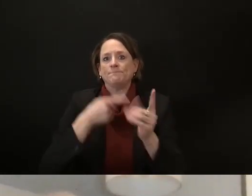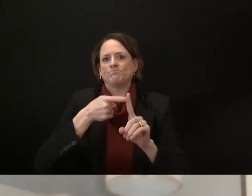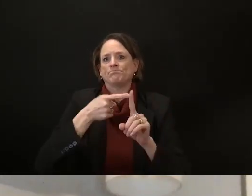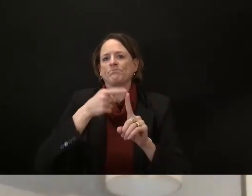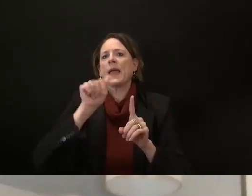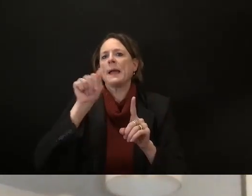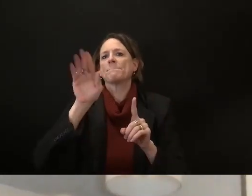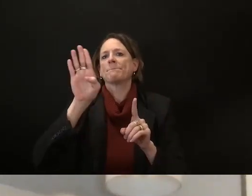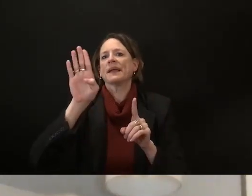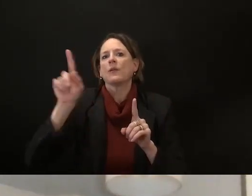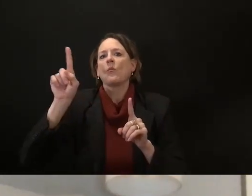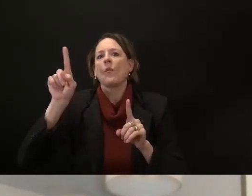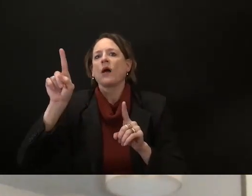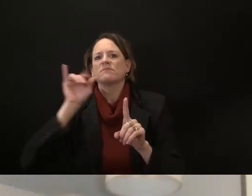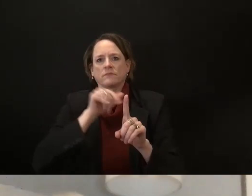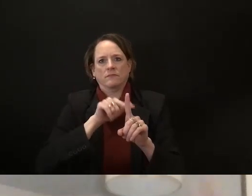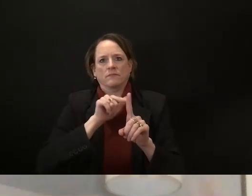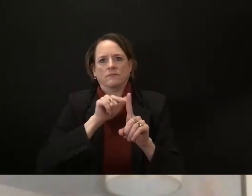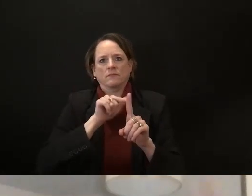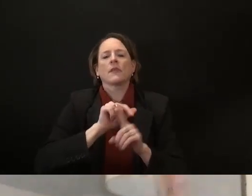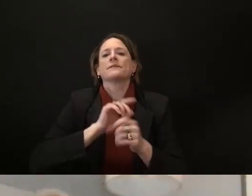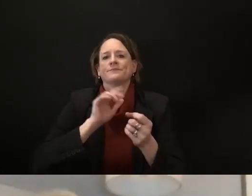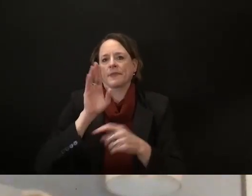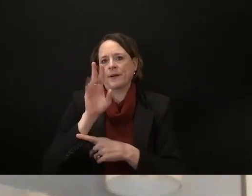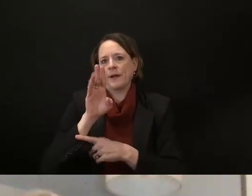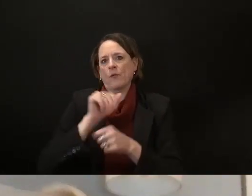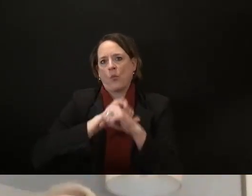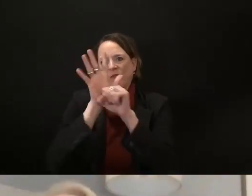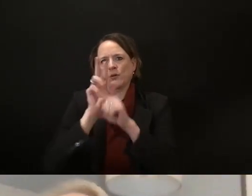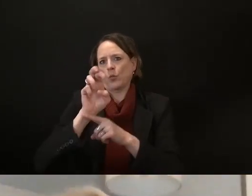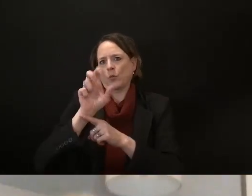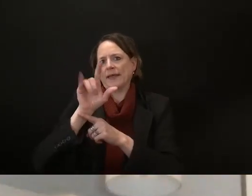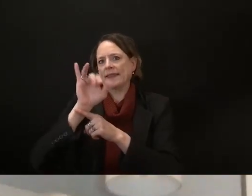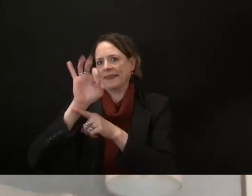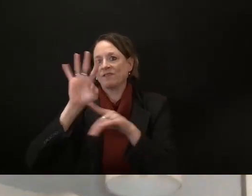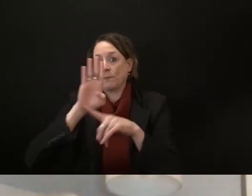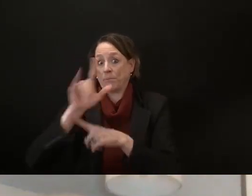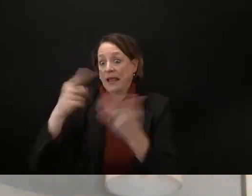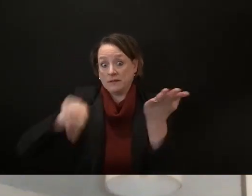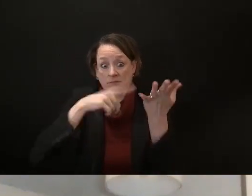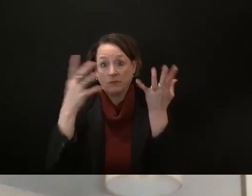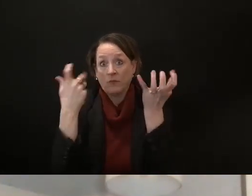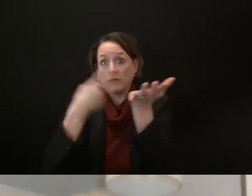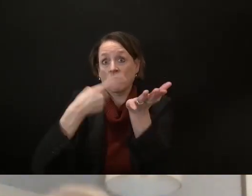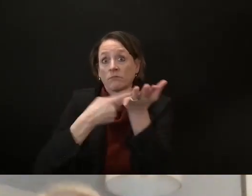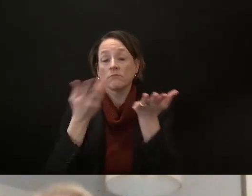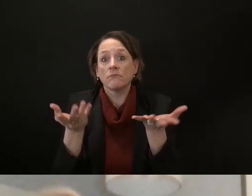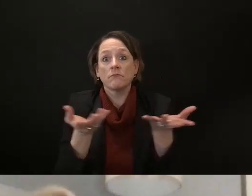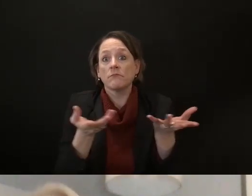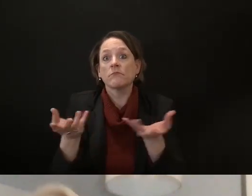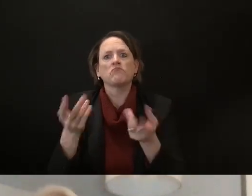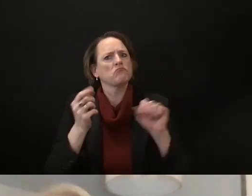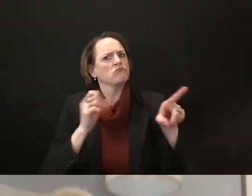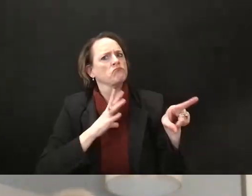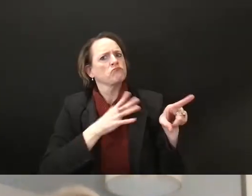yeah yeah i mean you can go ahead you're taking it out sure like i could um i don't have it in front of me